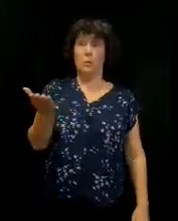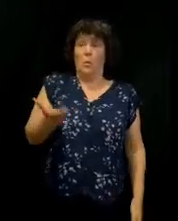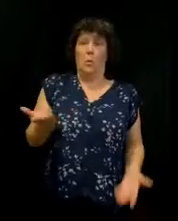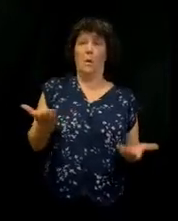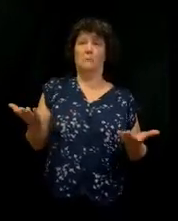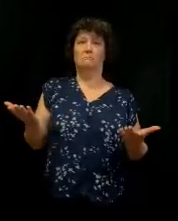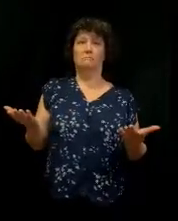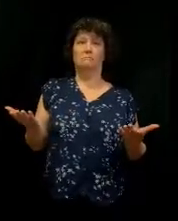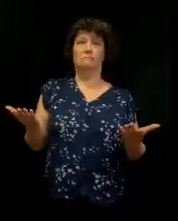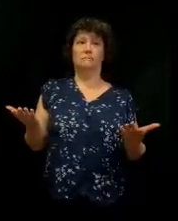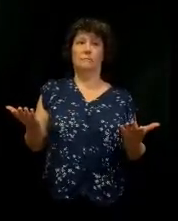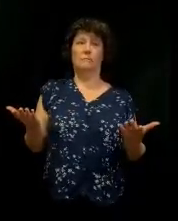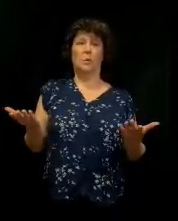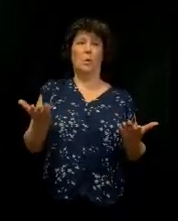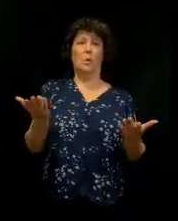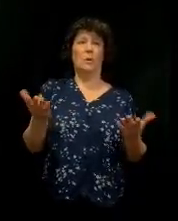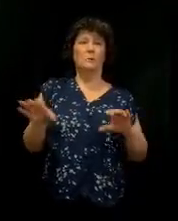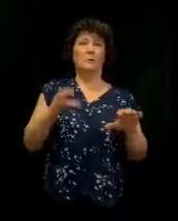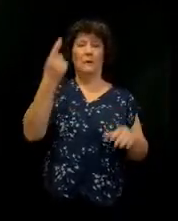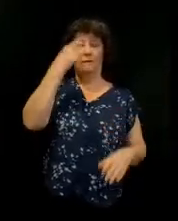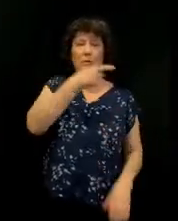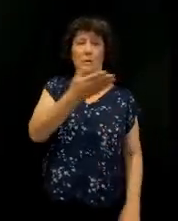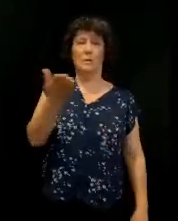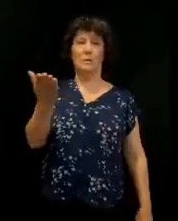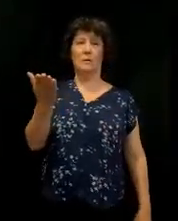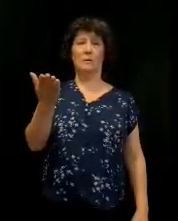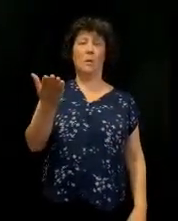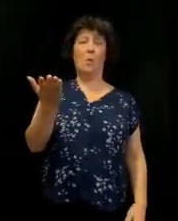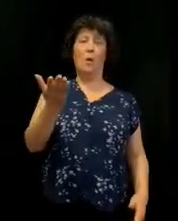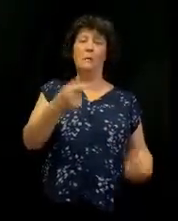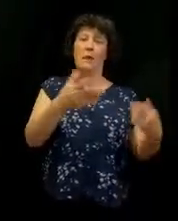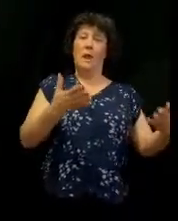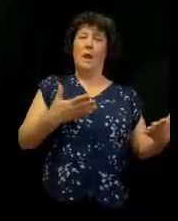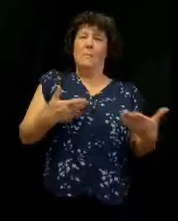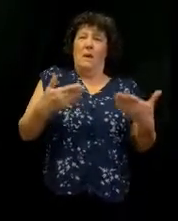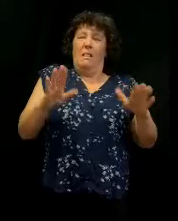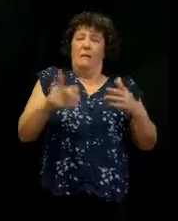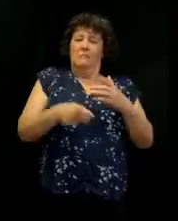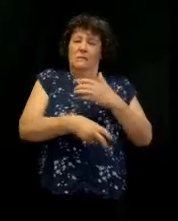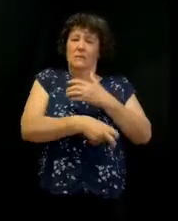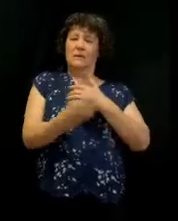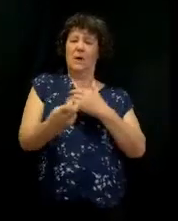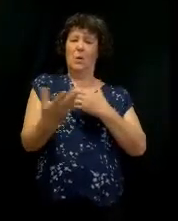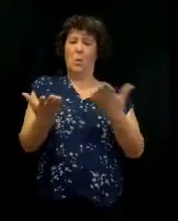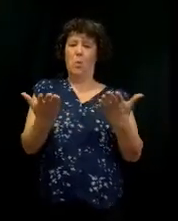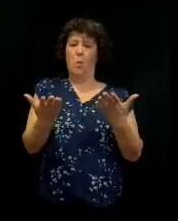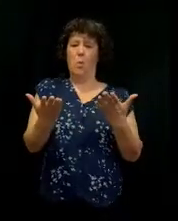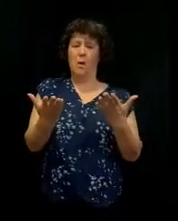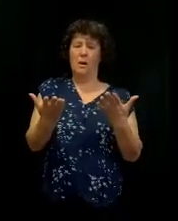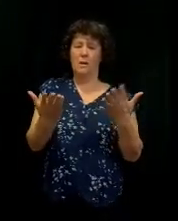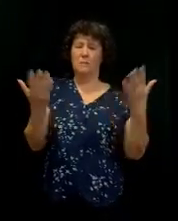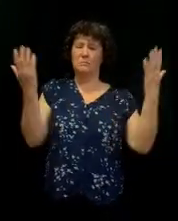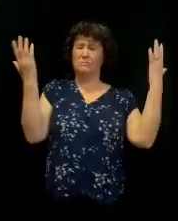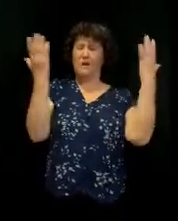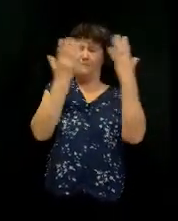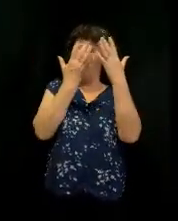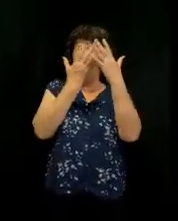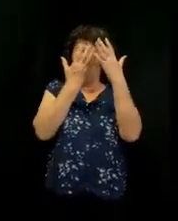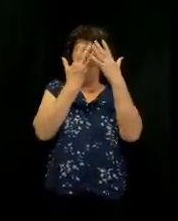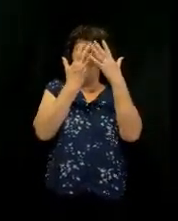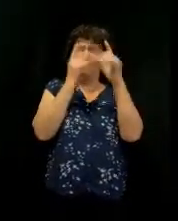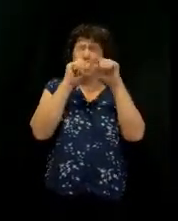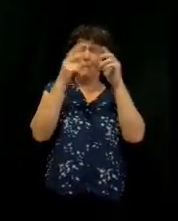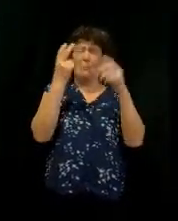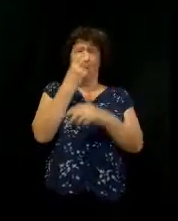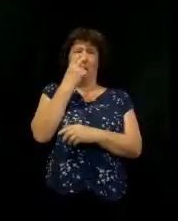you? Come what's done for you? What have you let the enemy steal? What have you let him, what kind of fog is coming in your eyes, in your